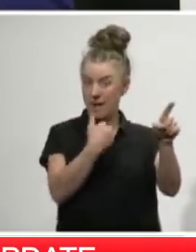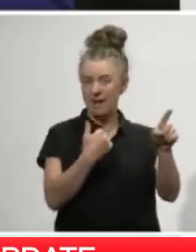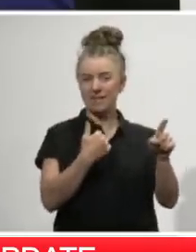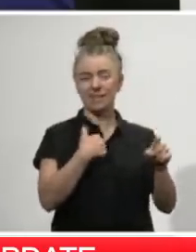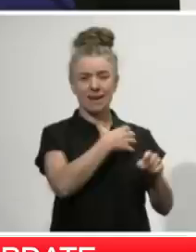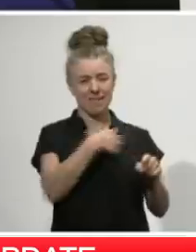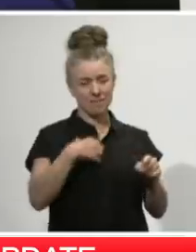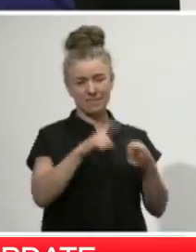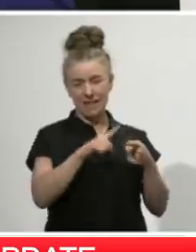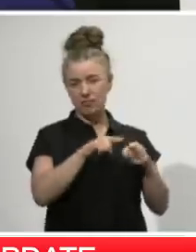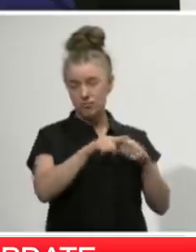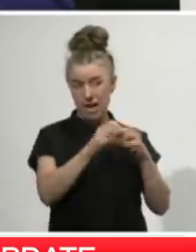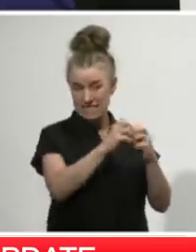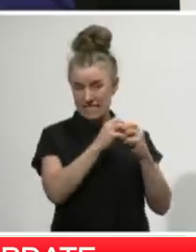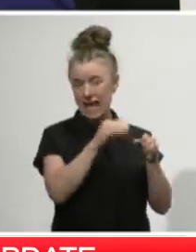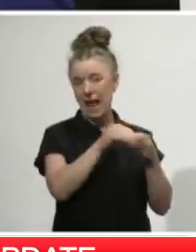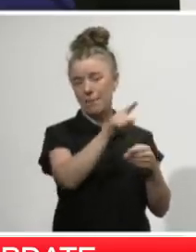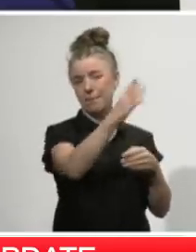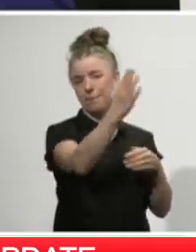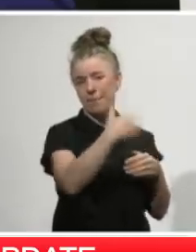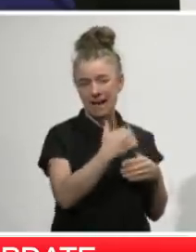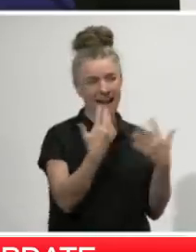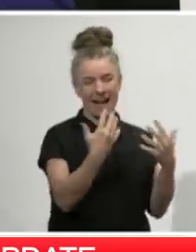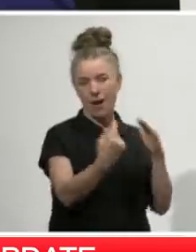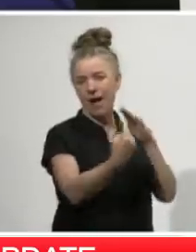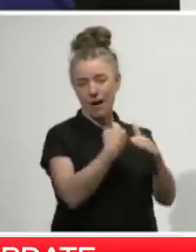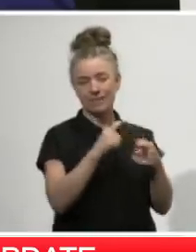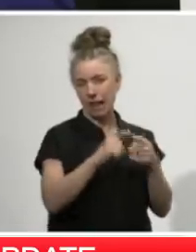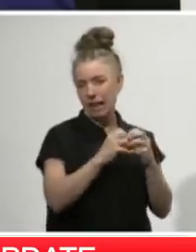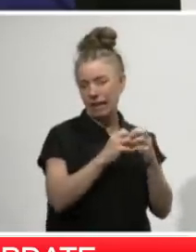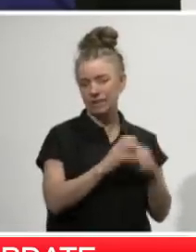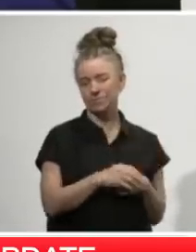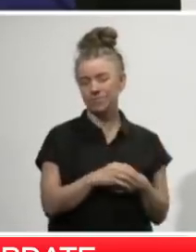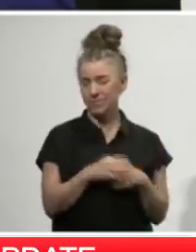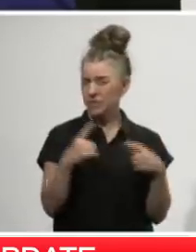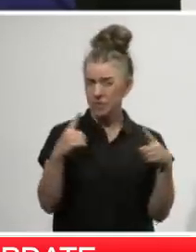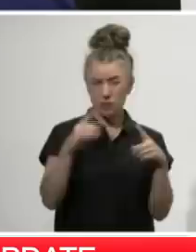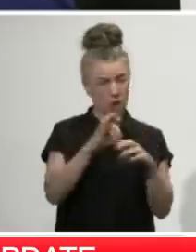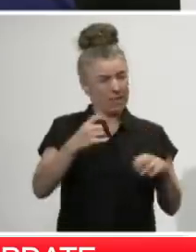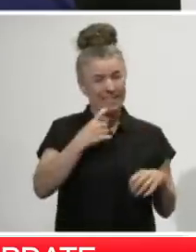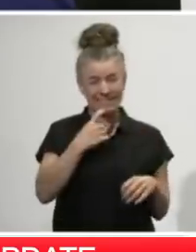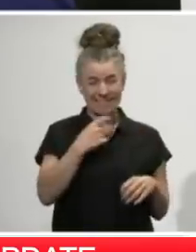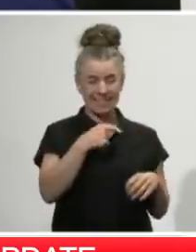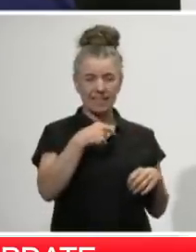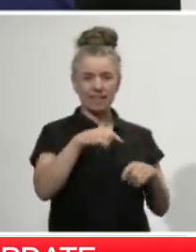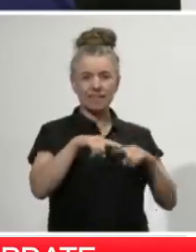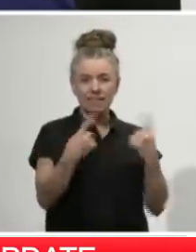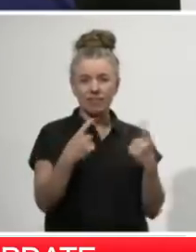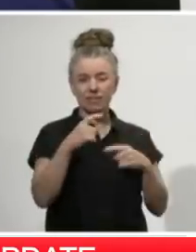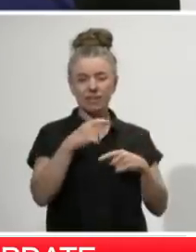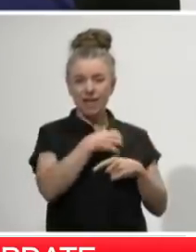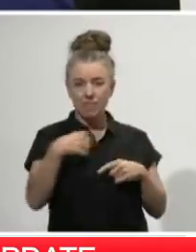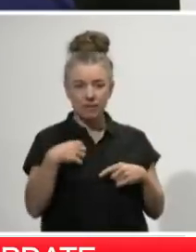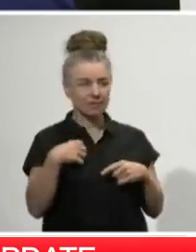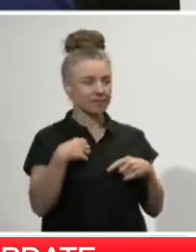continue to work to help them with that exit. These are really complex consular operations requiring close